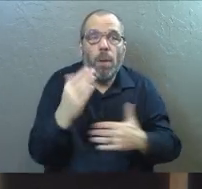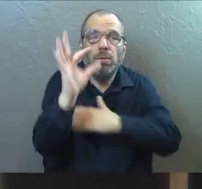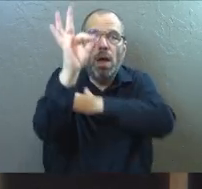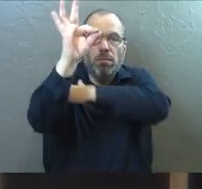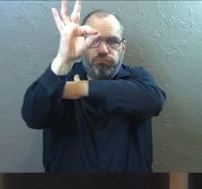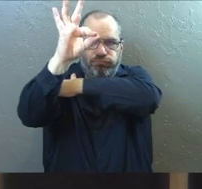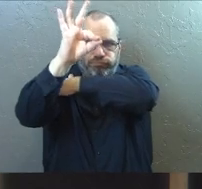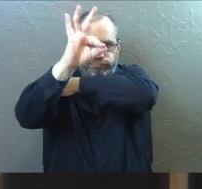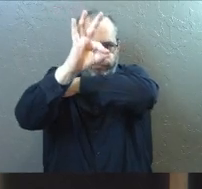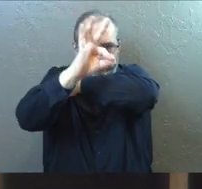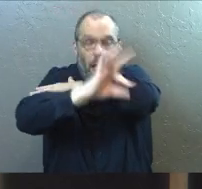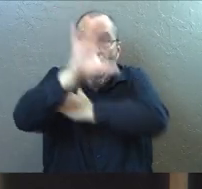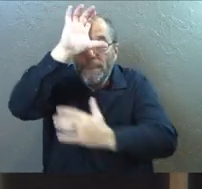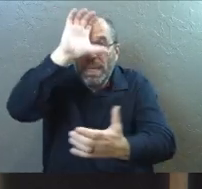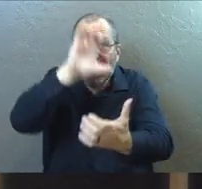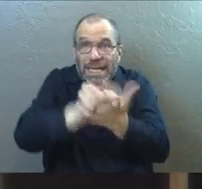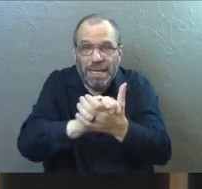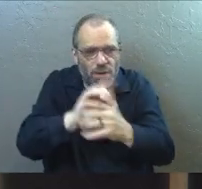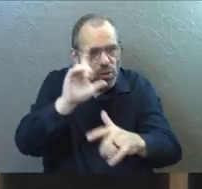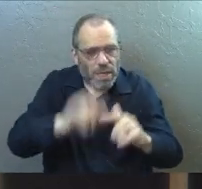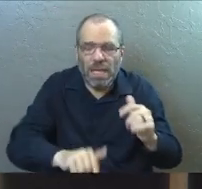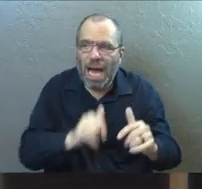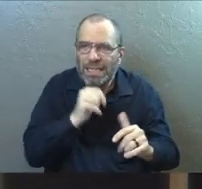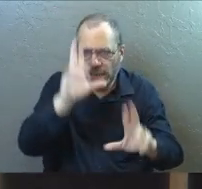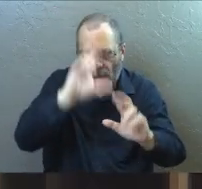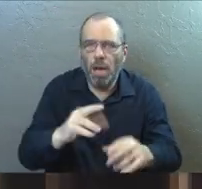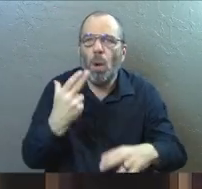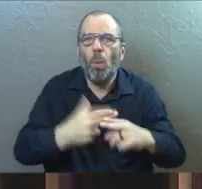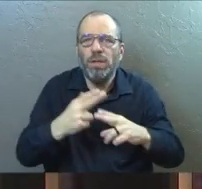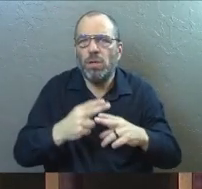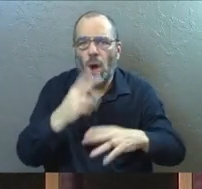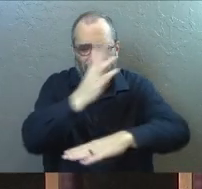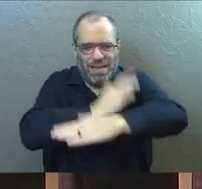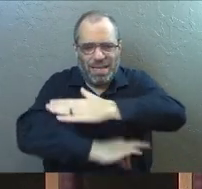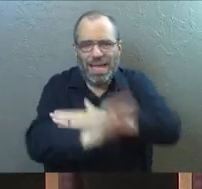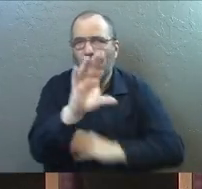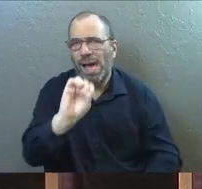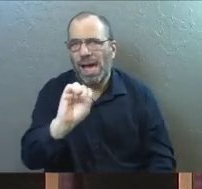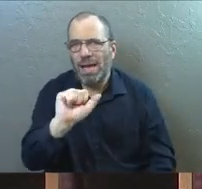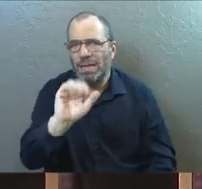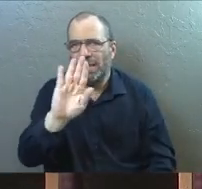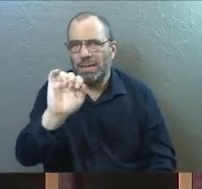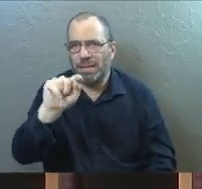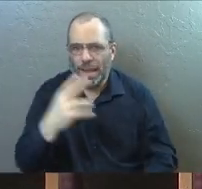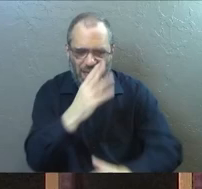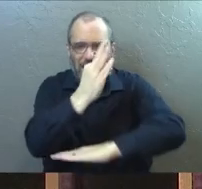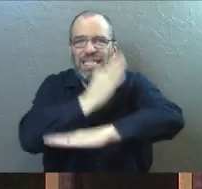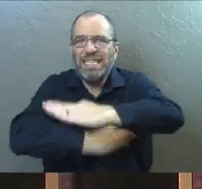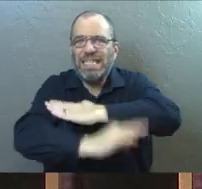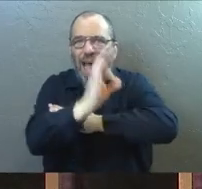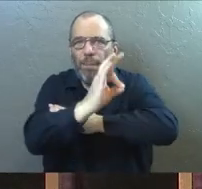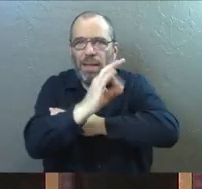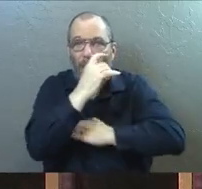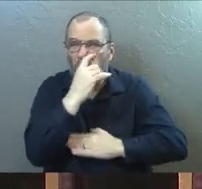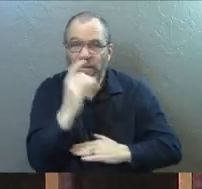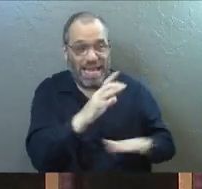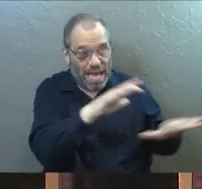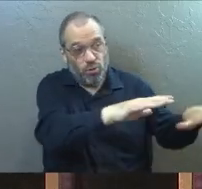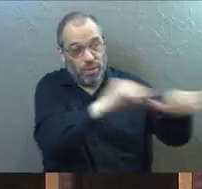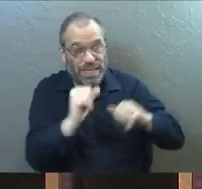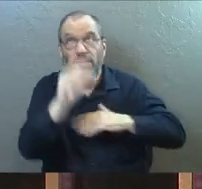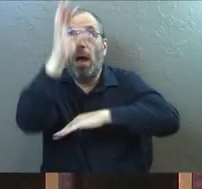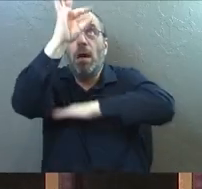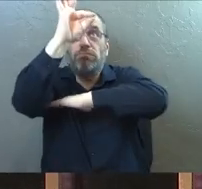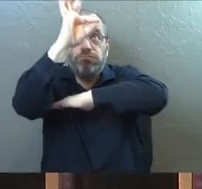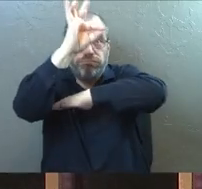sundown. And they believed that you could not dishonor the Sabbath, especially the Passover Sabbath. And so they had to get out of there before